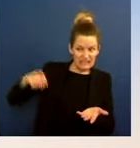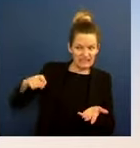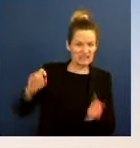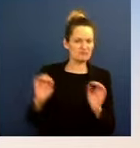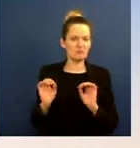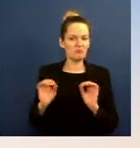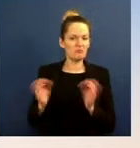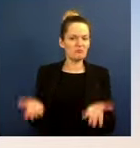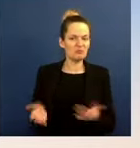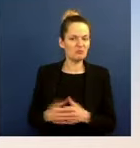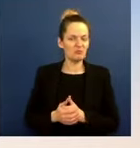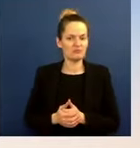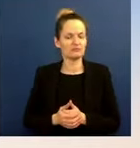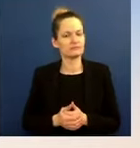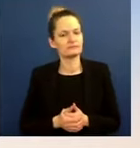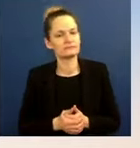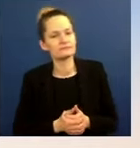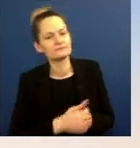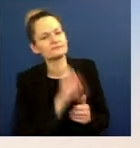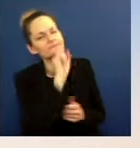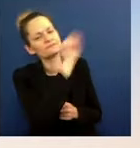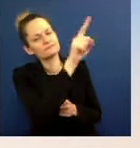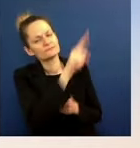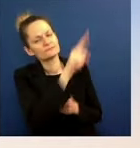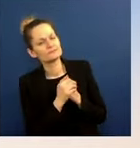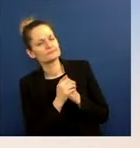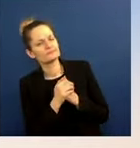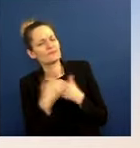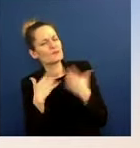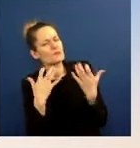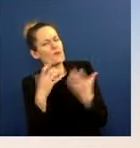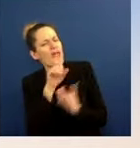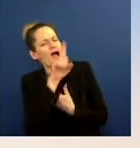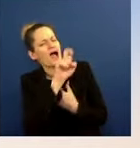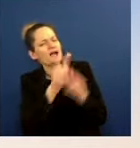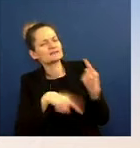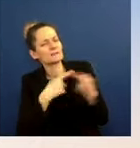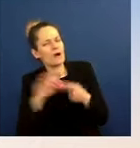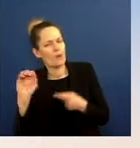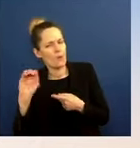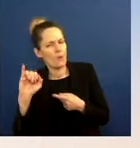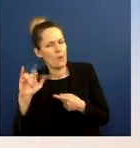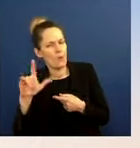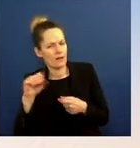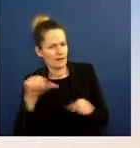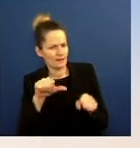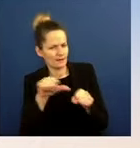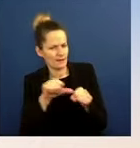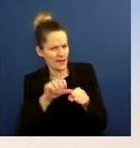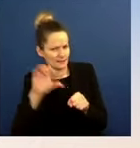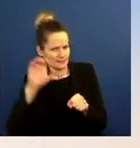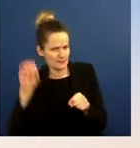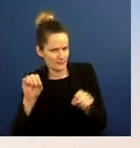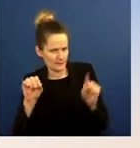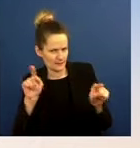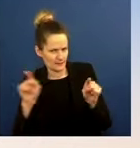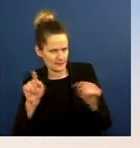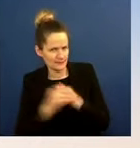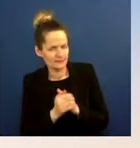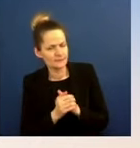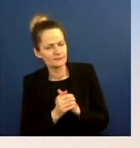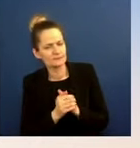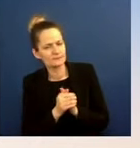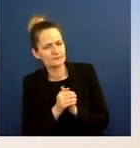I to ask about oil and gas companies. Ms. And there has been some reports from the fourth quarter of them